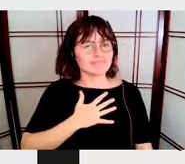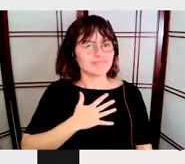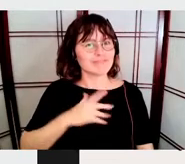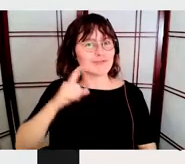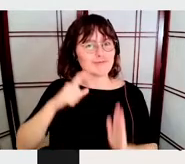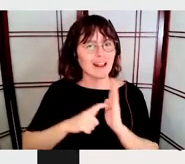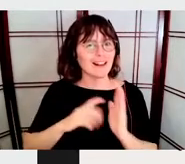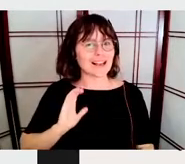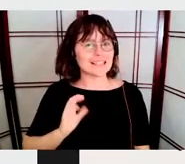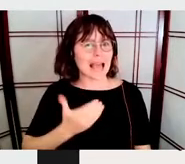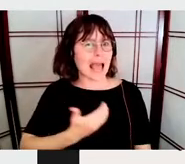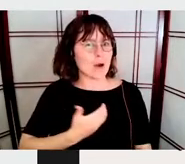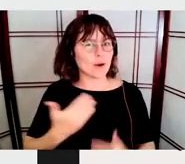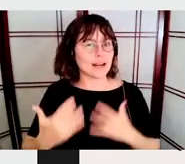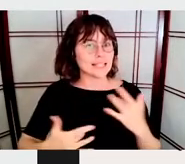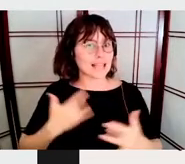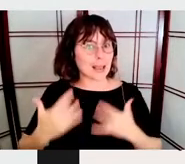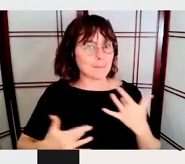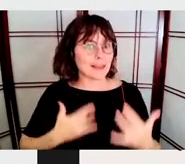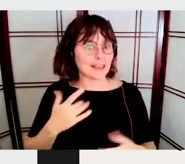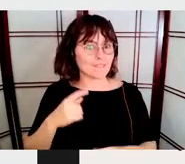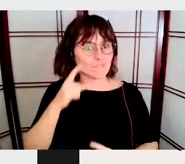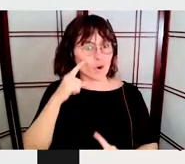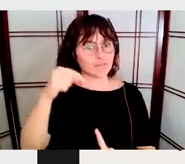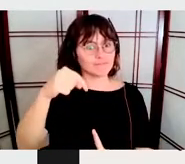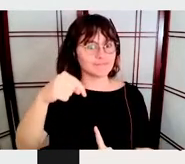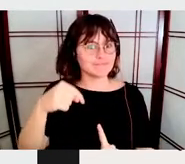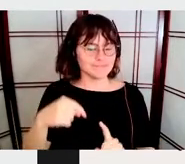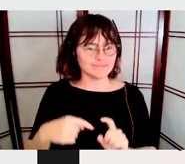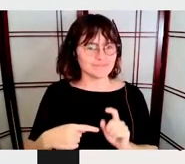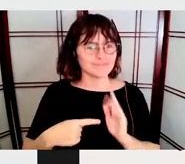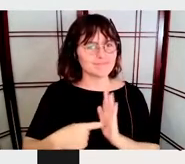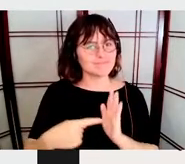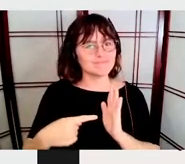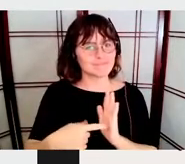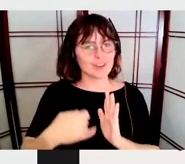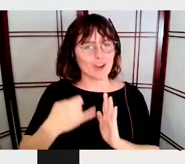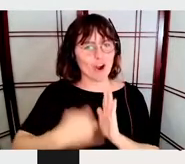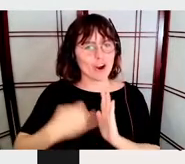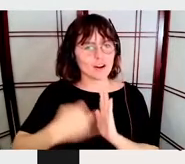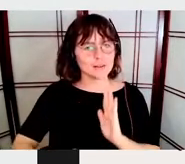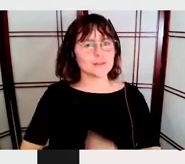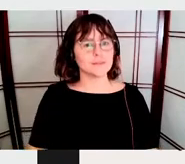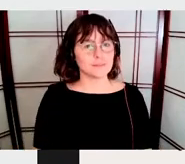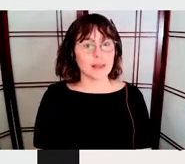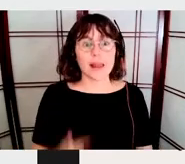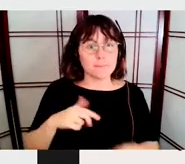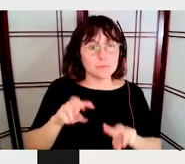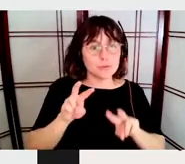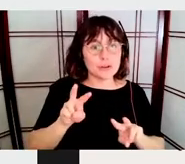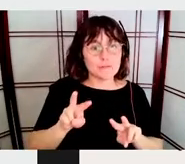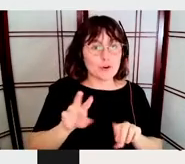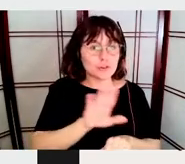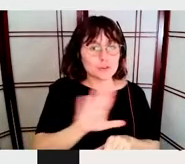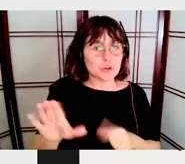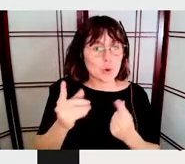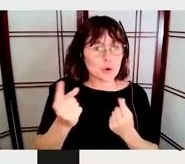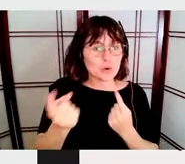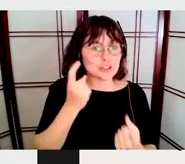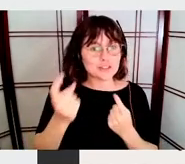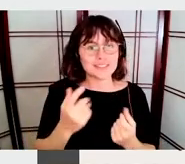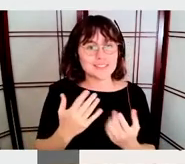uh, exhibition. And I'm looking forward to hear all the, your questions. Thank you so much.